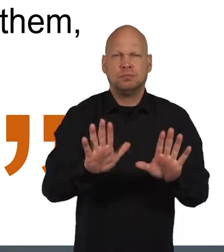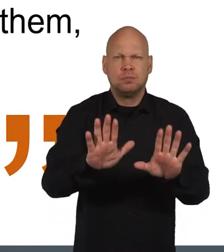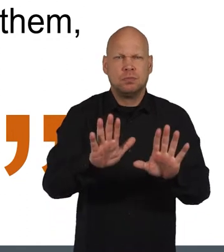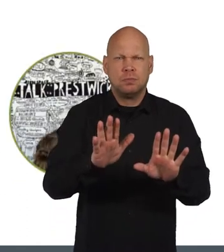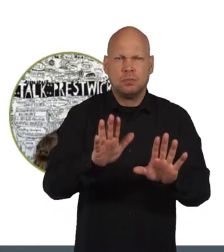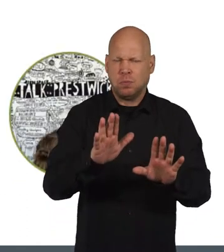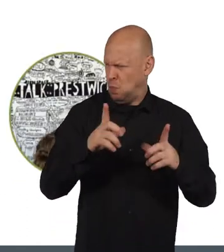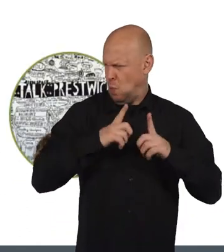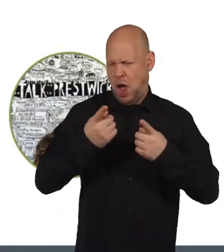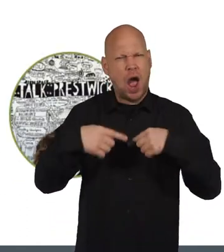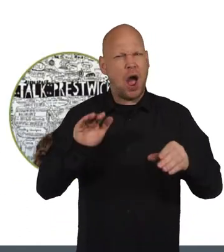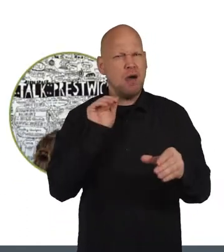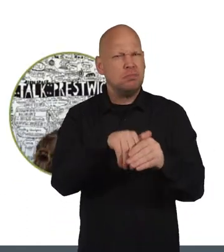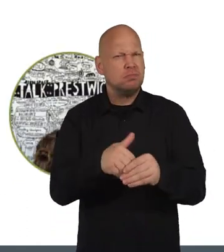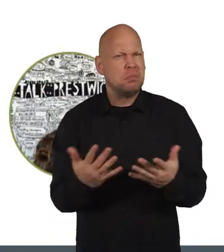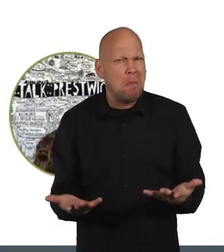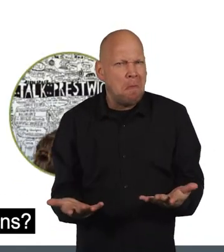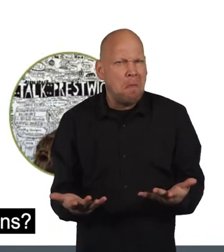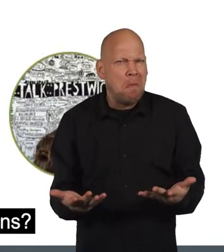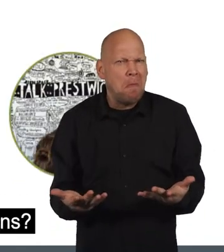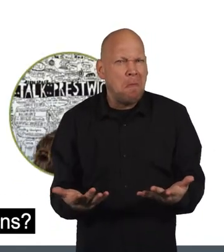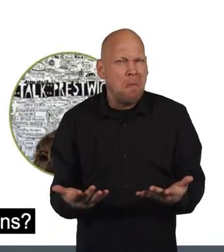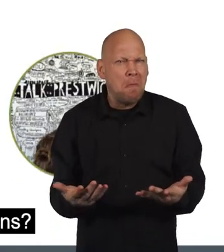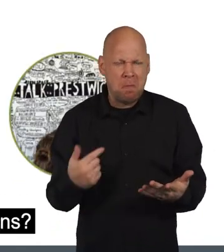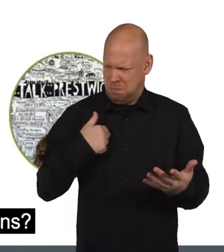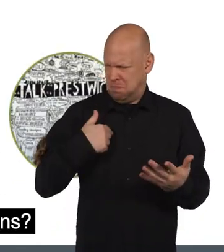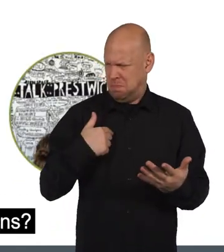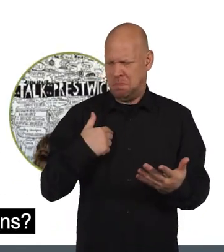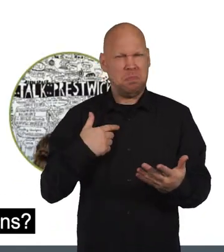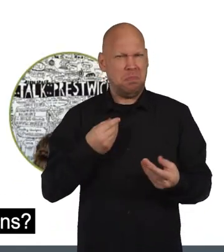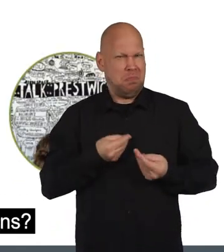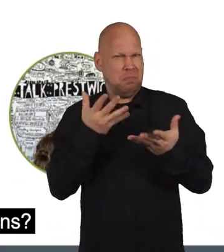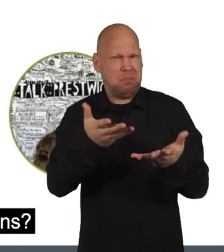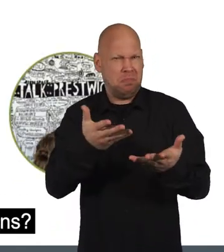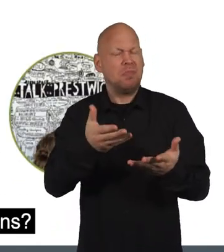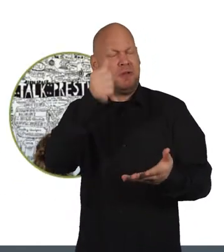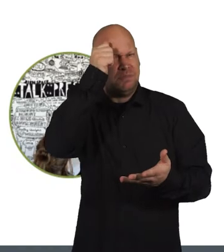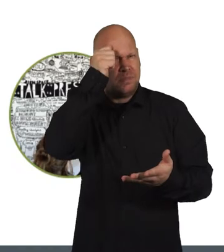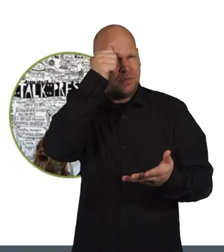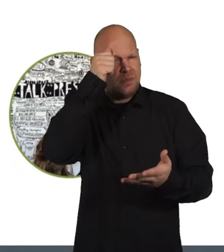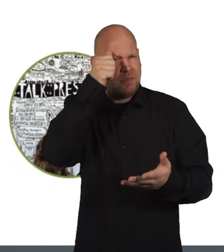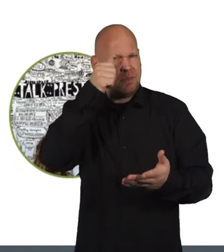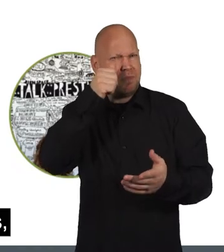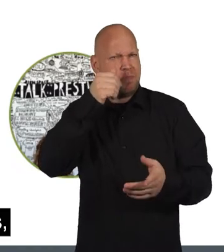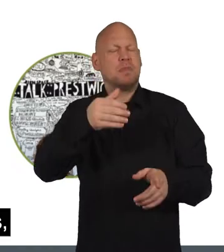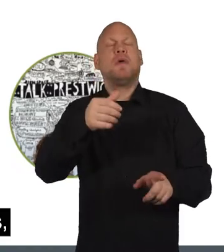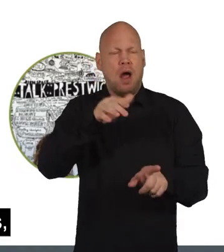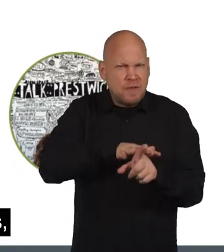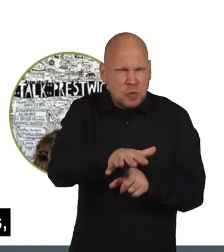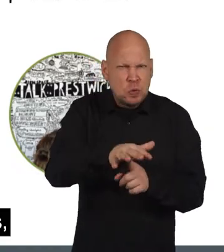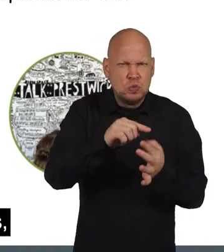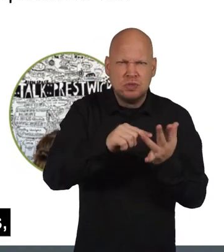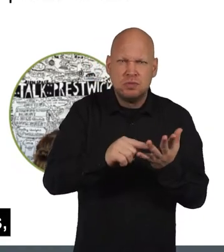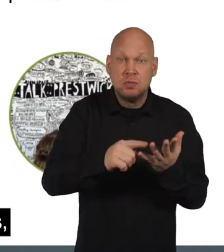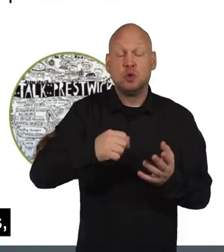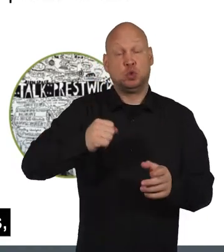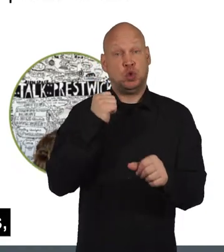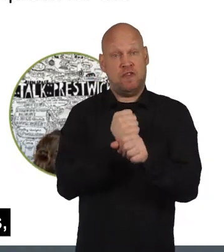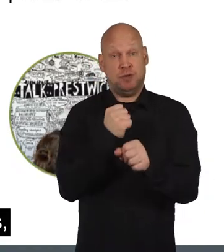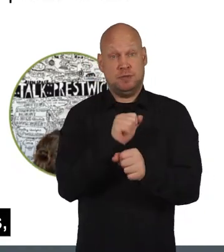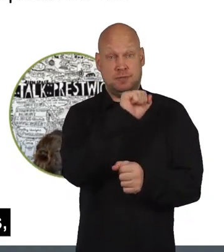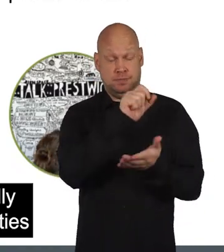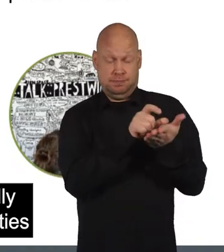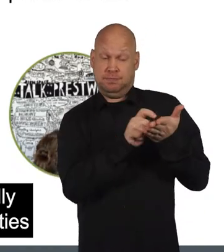But why would we want to take part, have our voice heard and influence decisions? In the Scottish Government's own